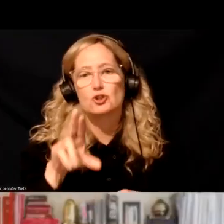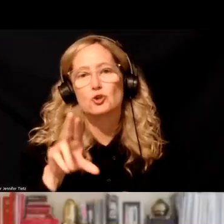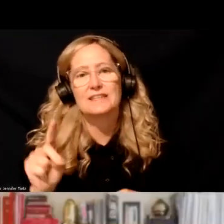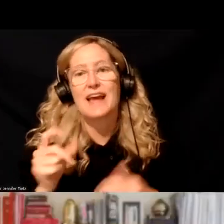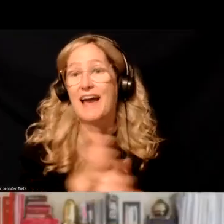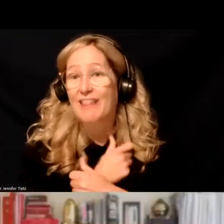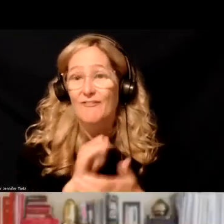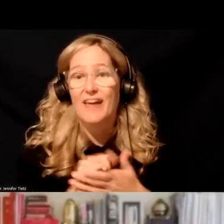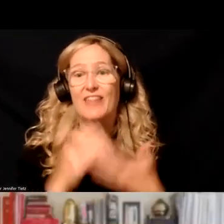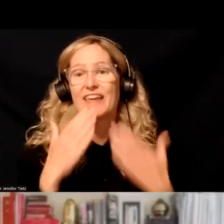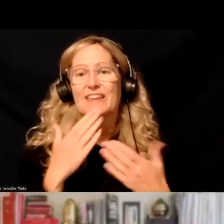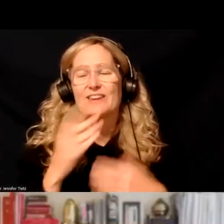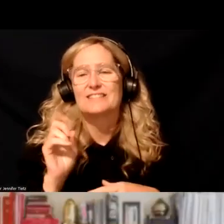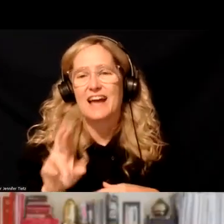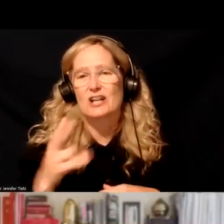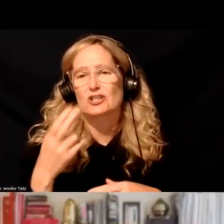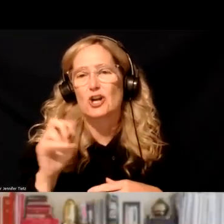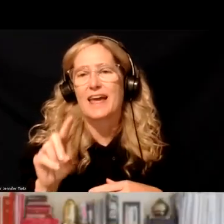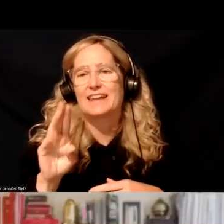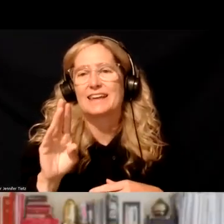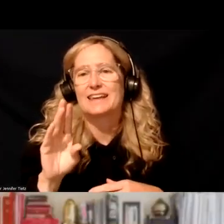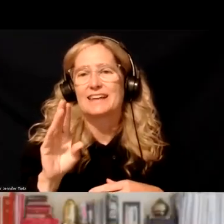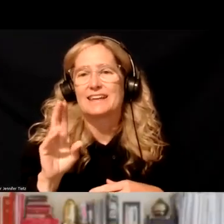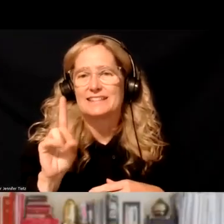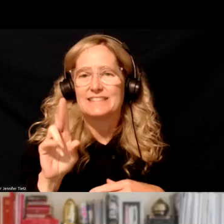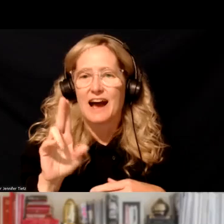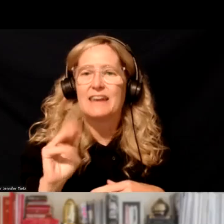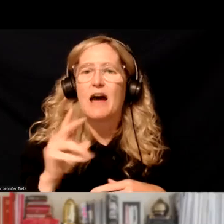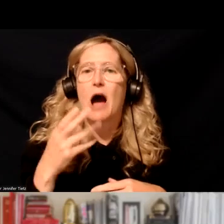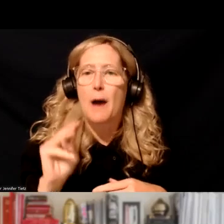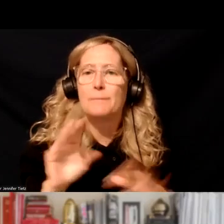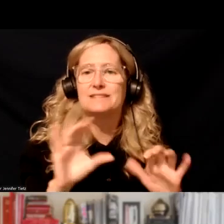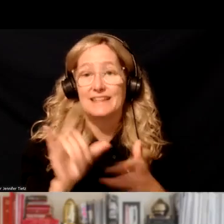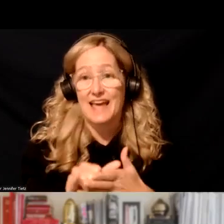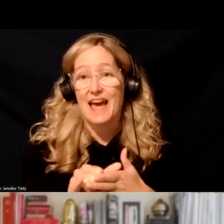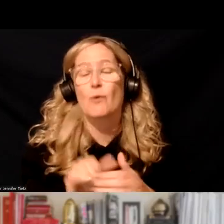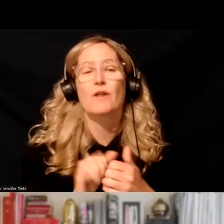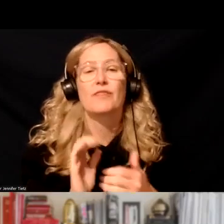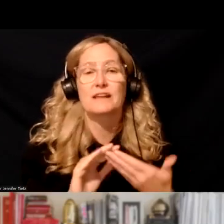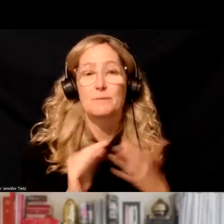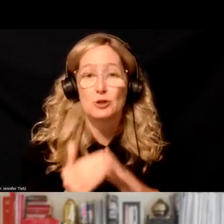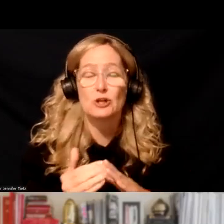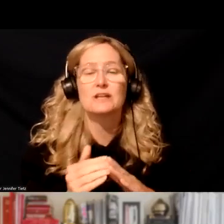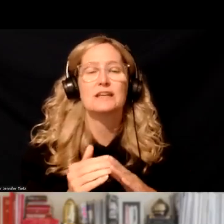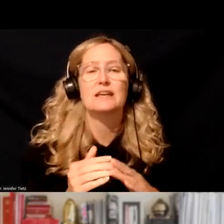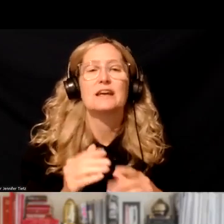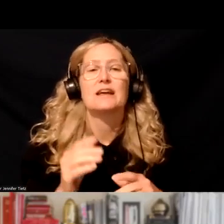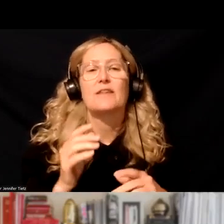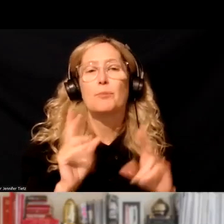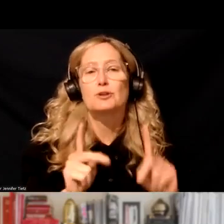you for that. I think that was Dr. Dunham, um, in the peer recovery community. And, uh, the interviewee for the article